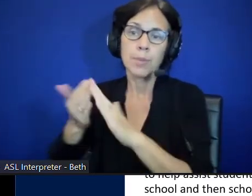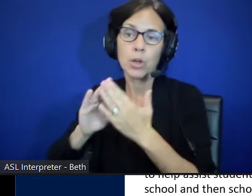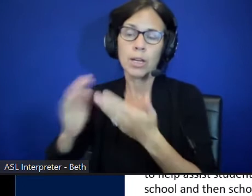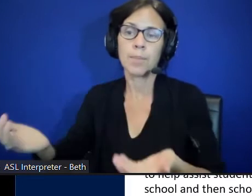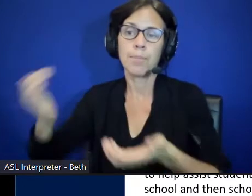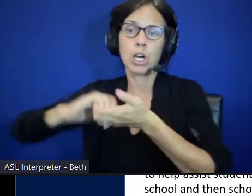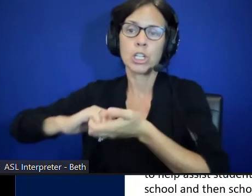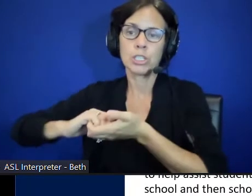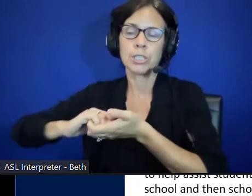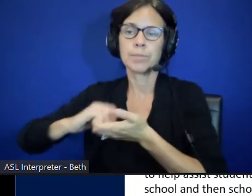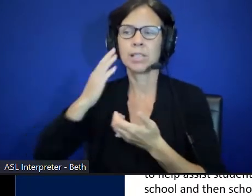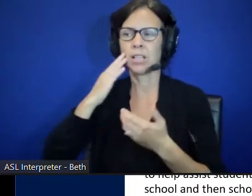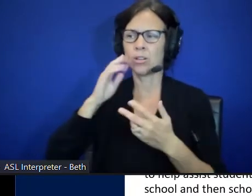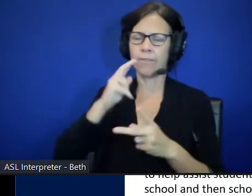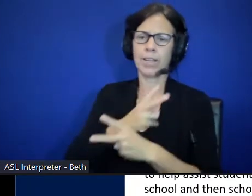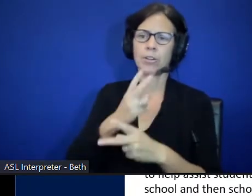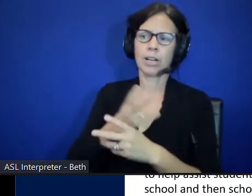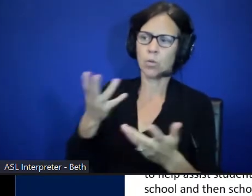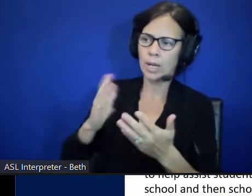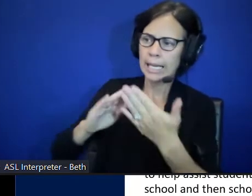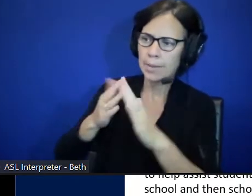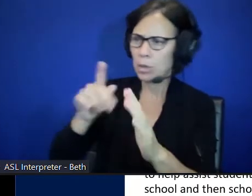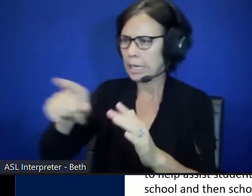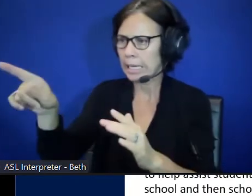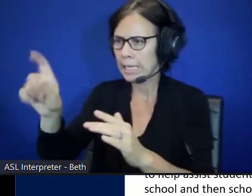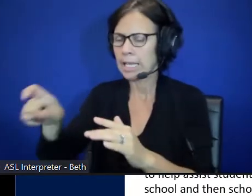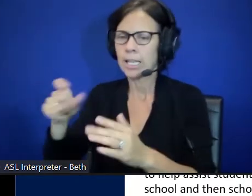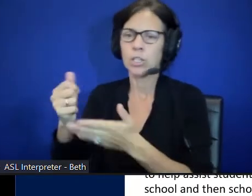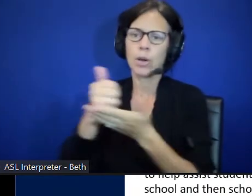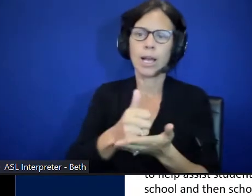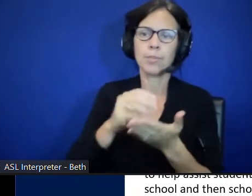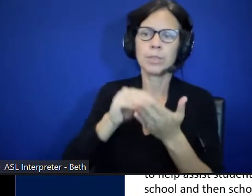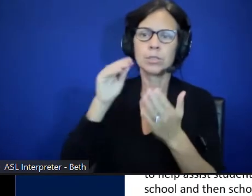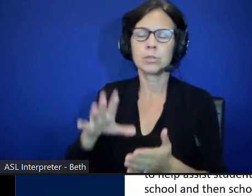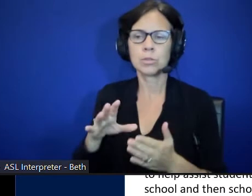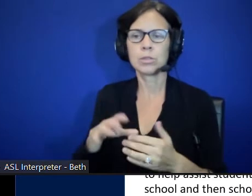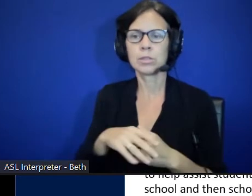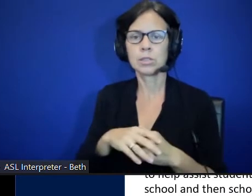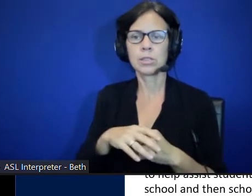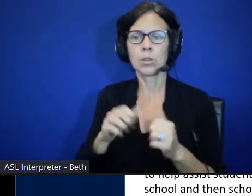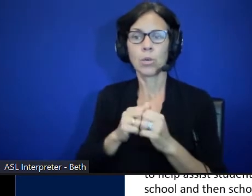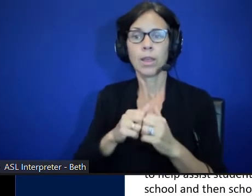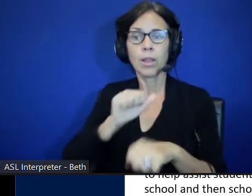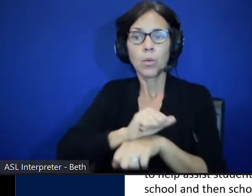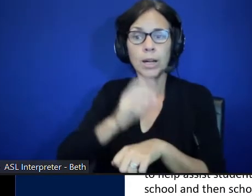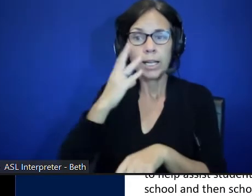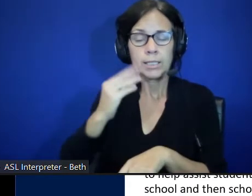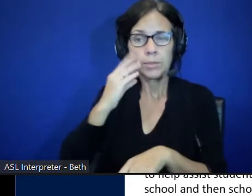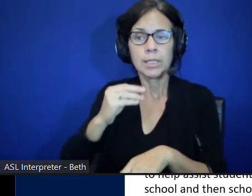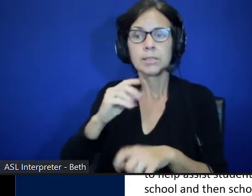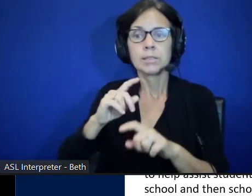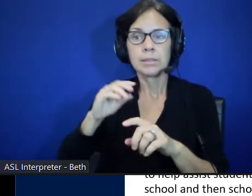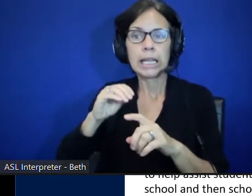Figuring out what a community needs and helping students with work experience in those areas.